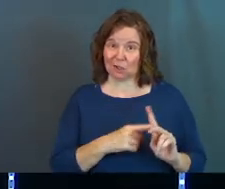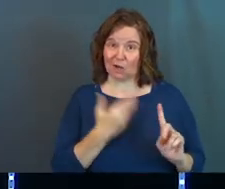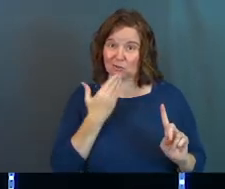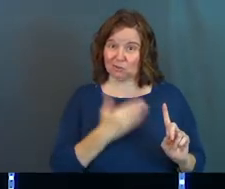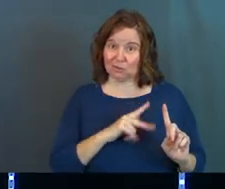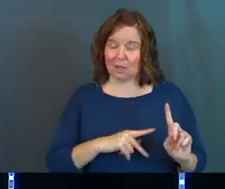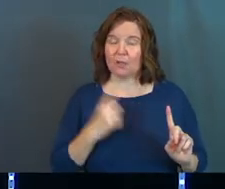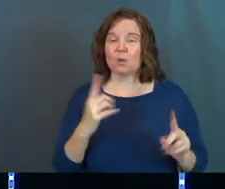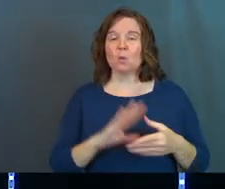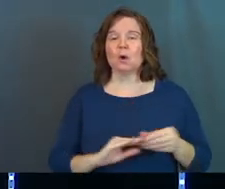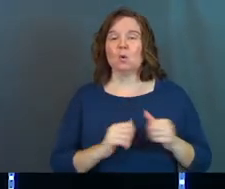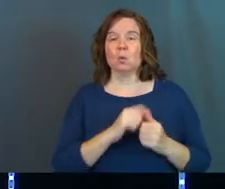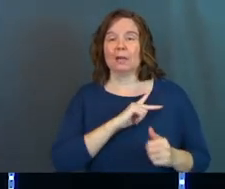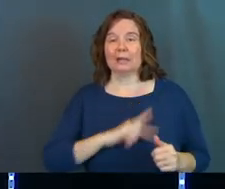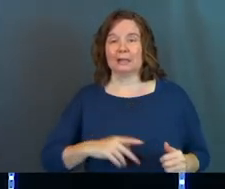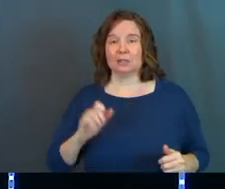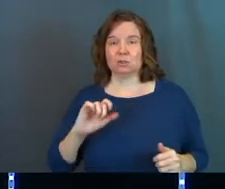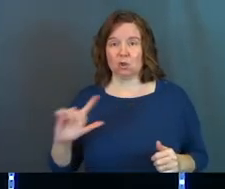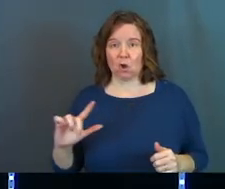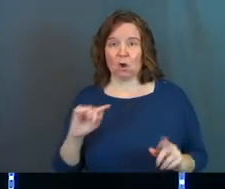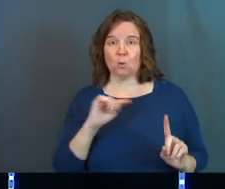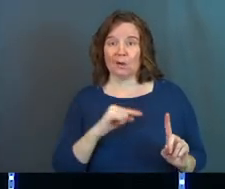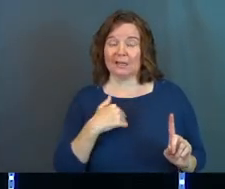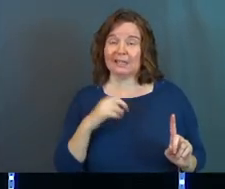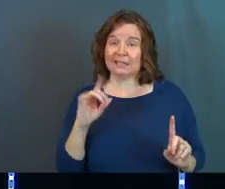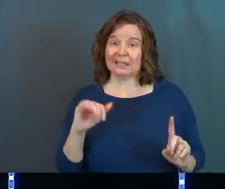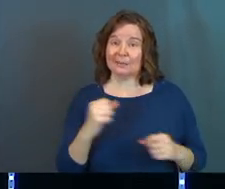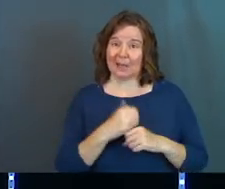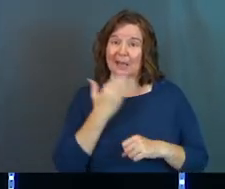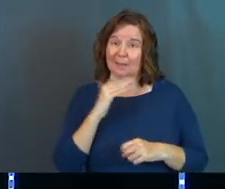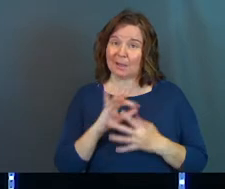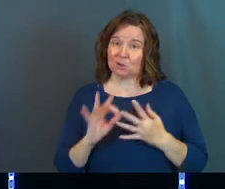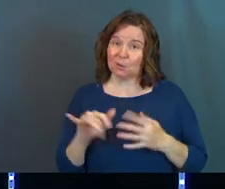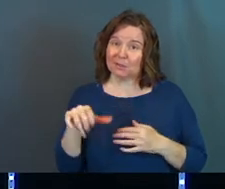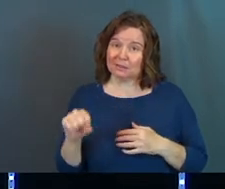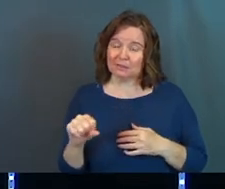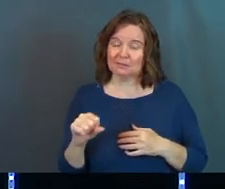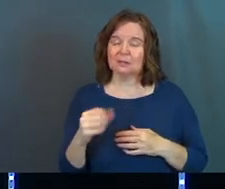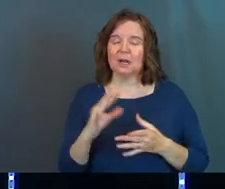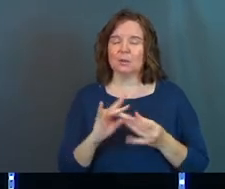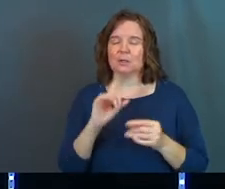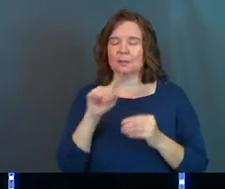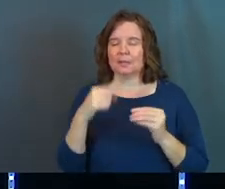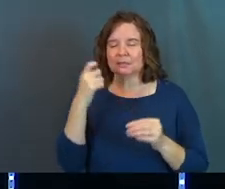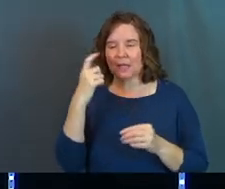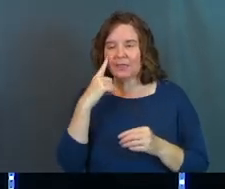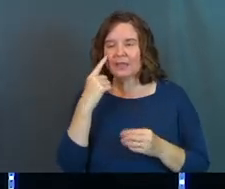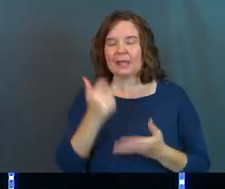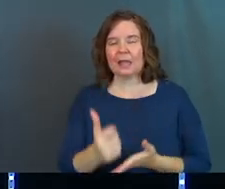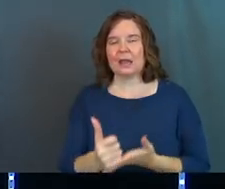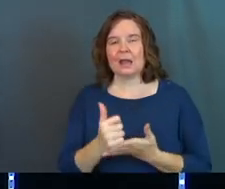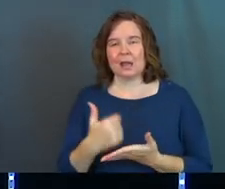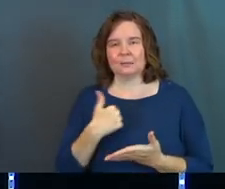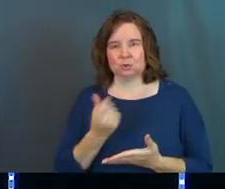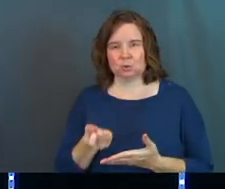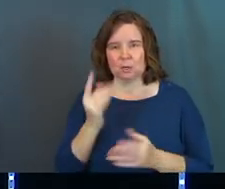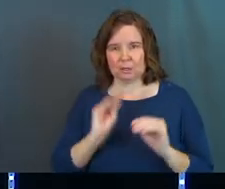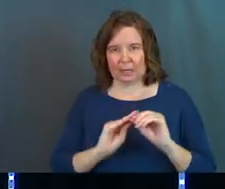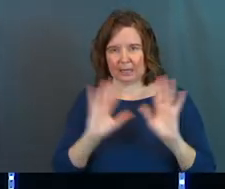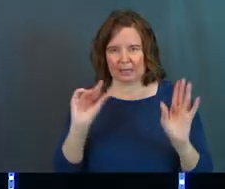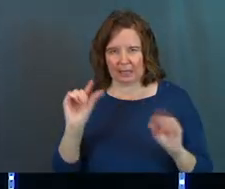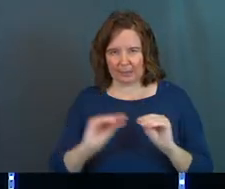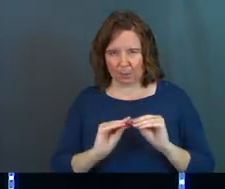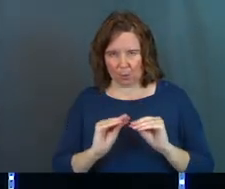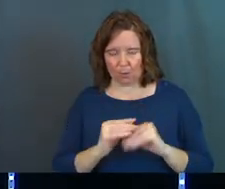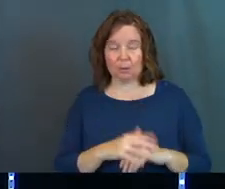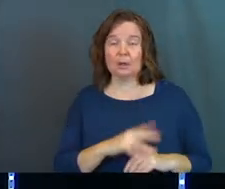And there was this one story with King Saul where he did make a bad choice. And I want to tell you about it because I think it helps us understand this just